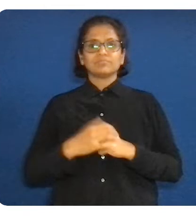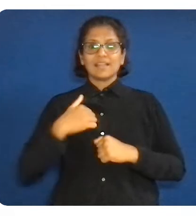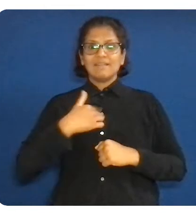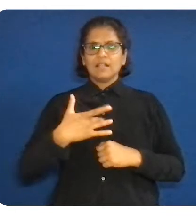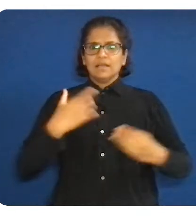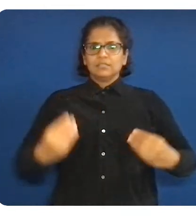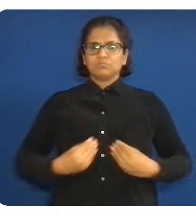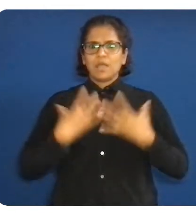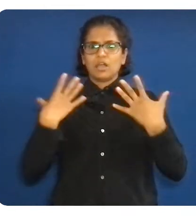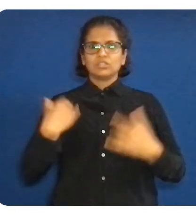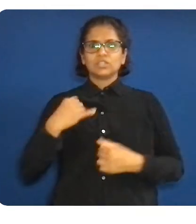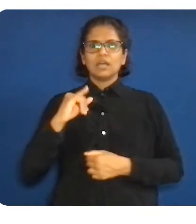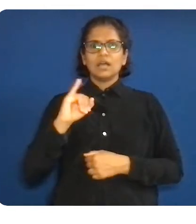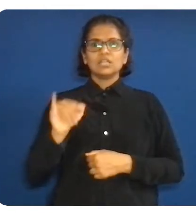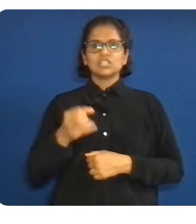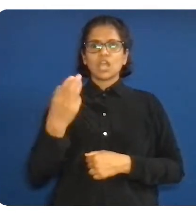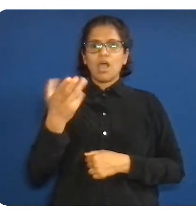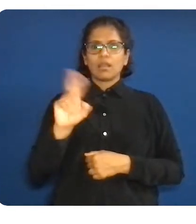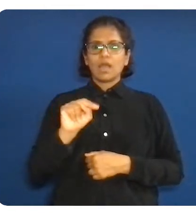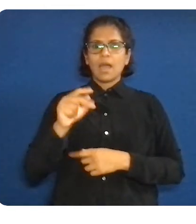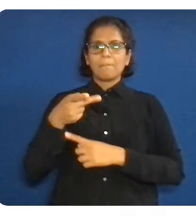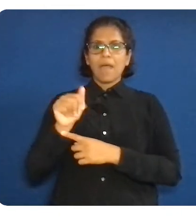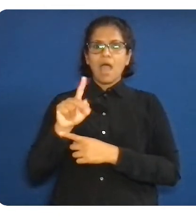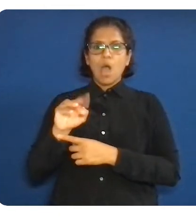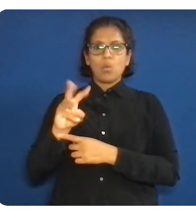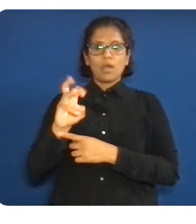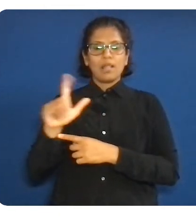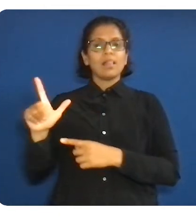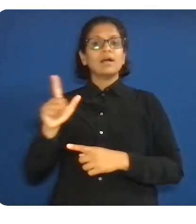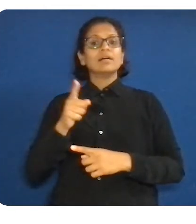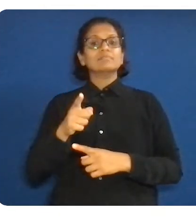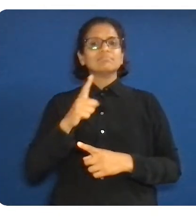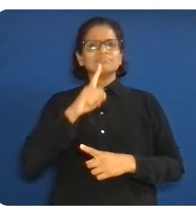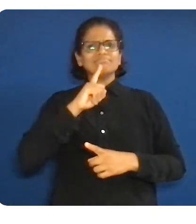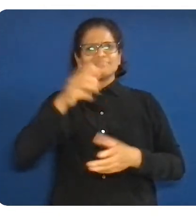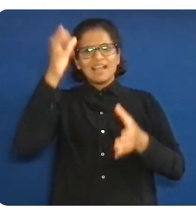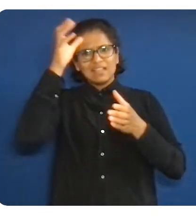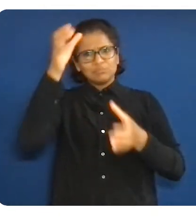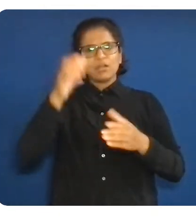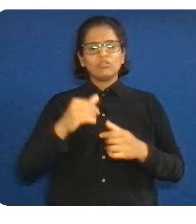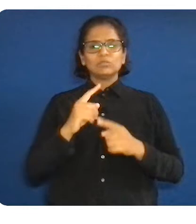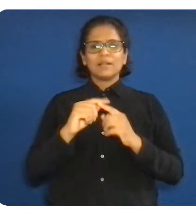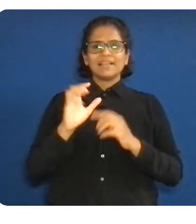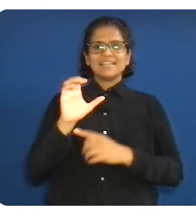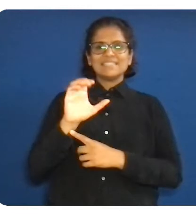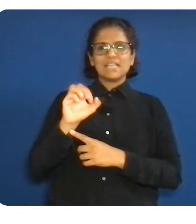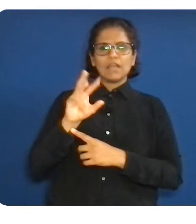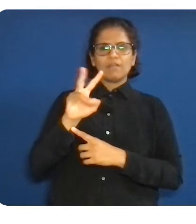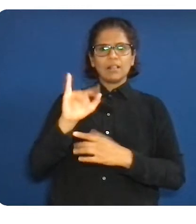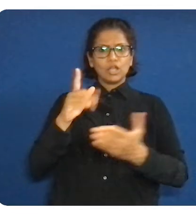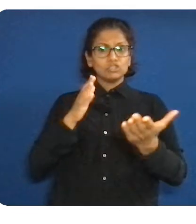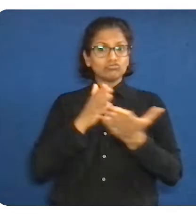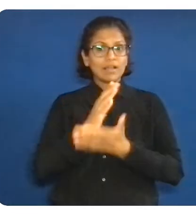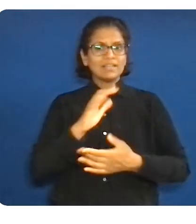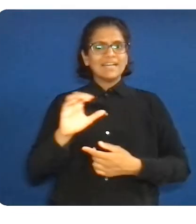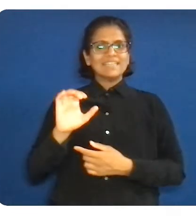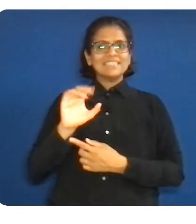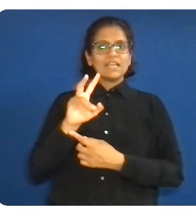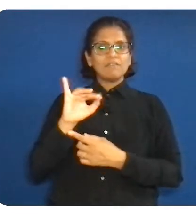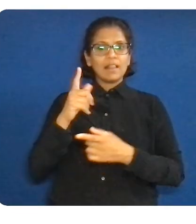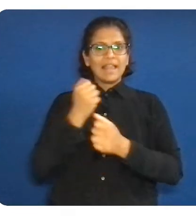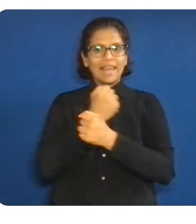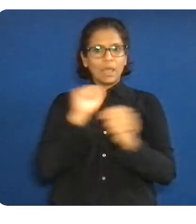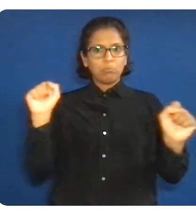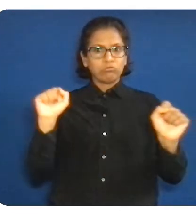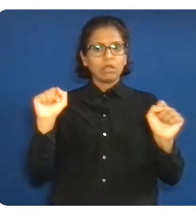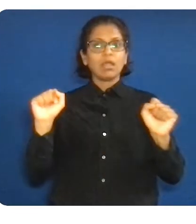the Institute of Othering and Belonging. And he looks at our primal need as humans to belong, and what fosters belonging and